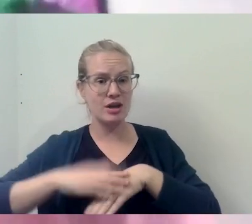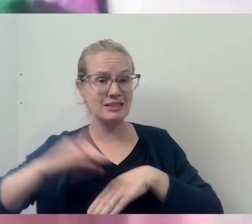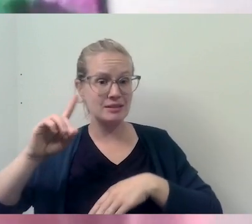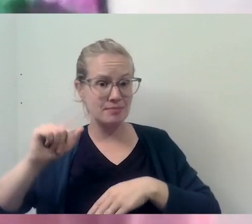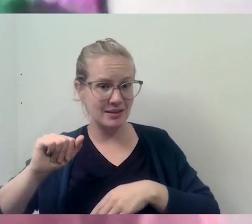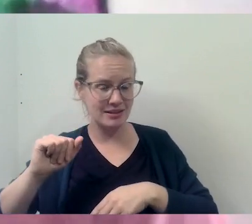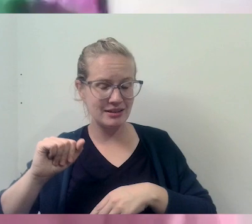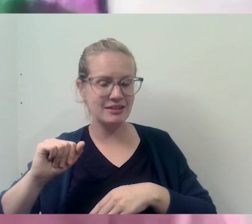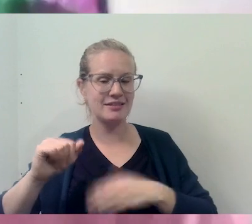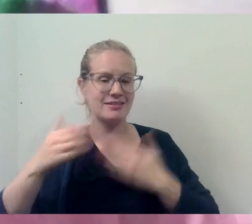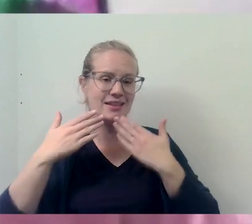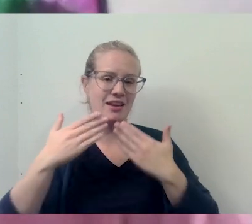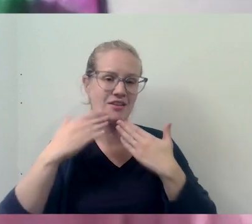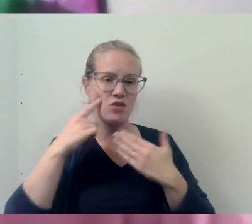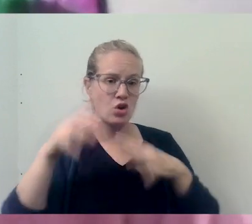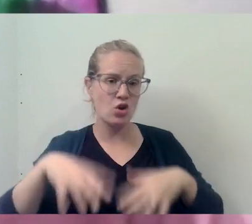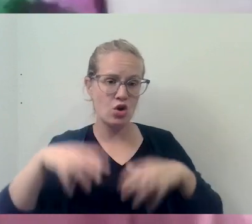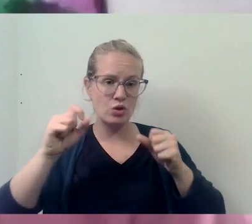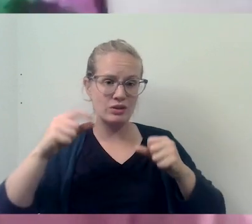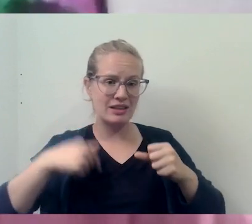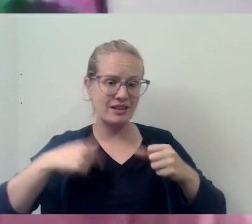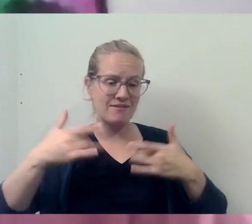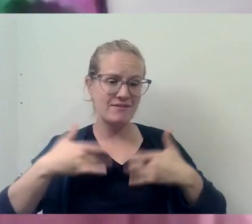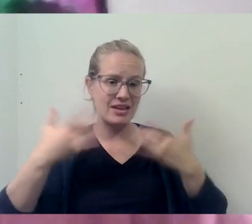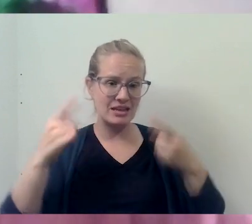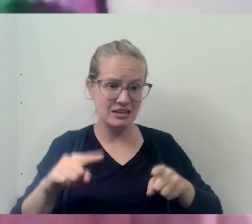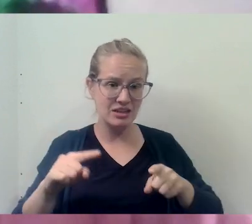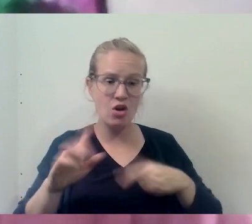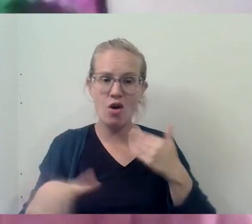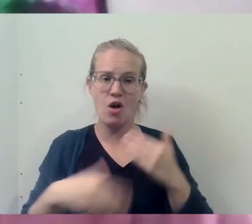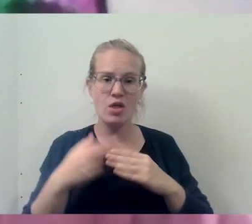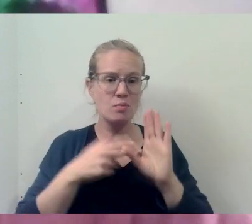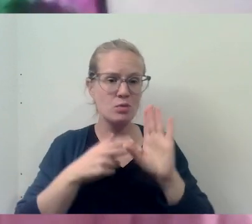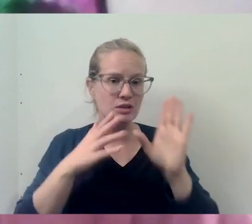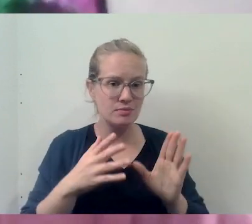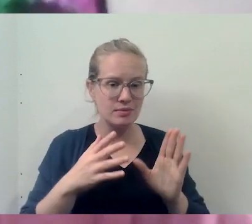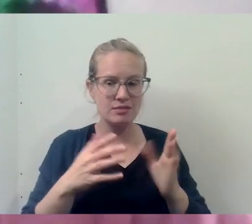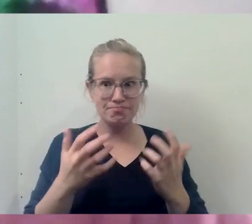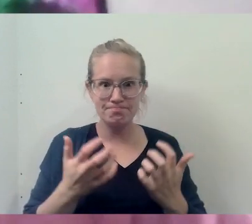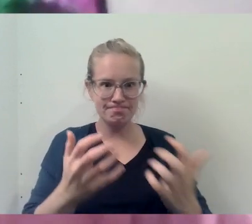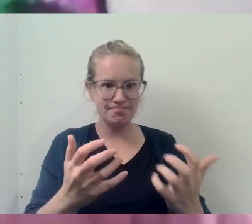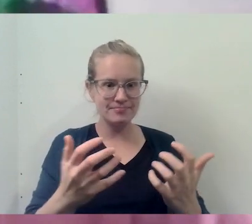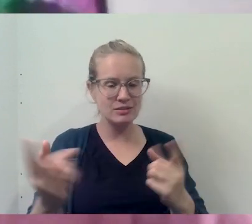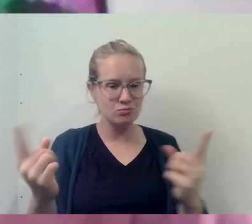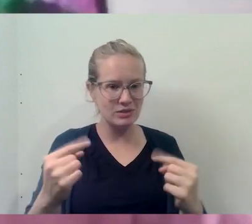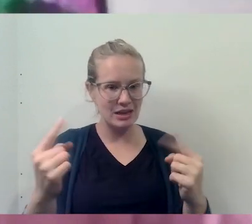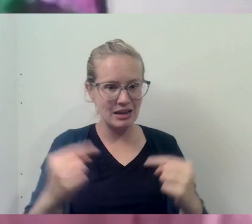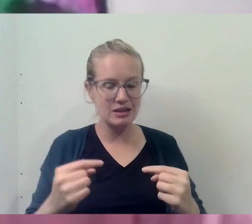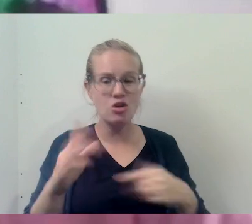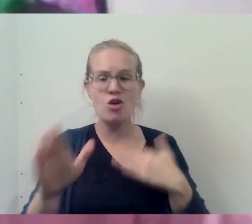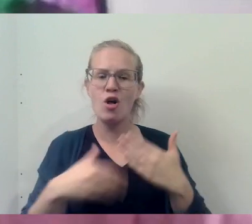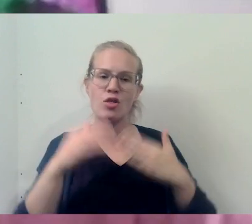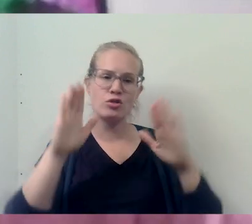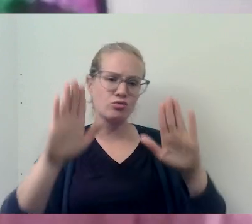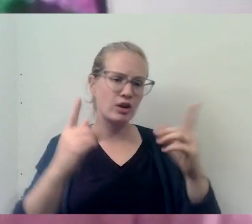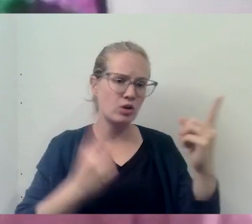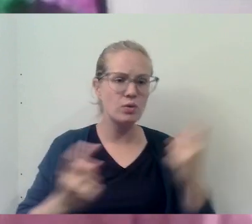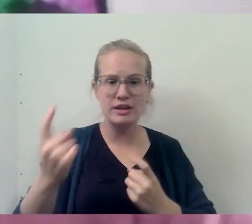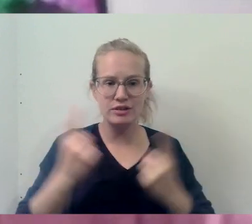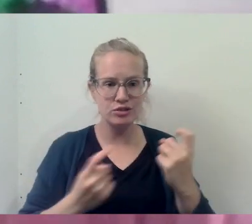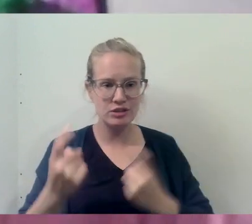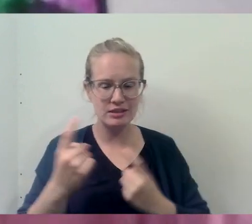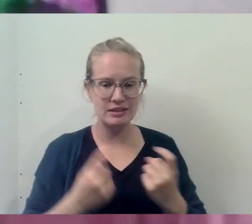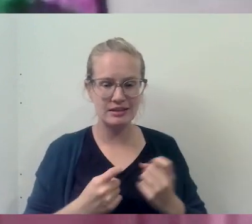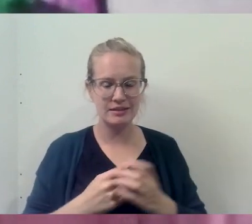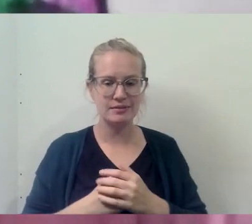on Disability for, for hosting the event, all the participants for, for attending and all the great questions that were